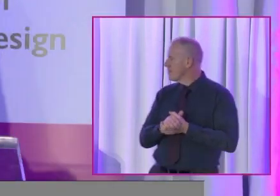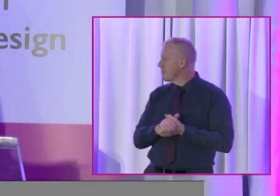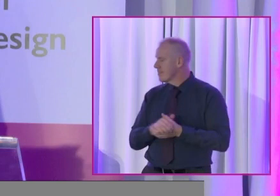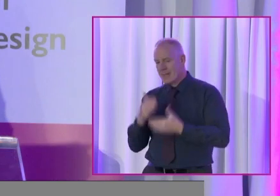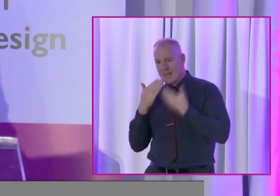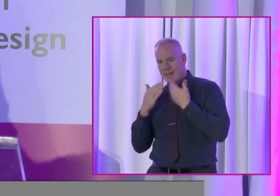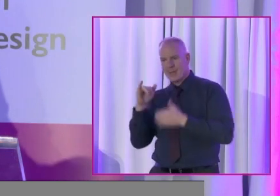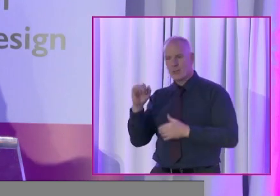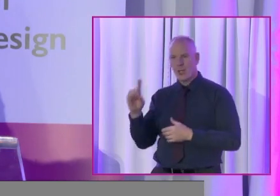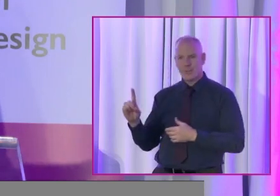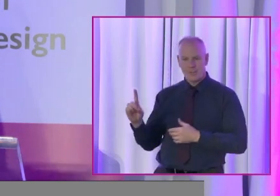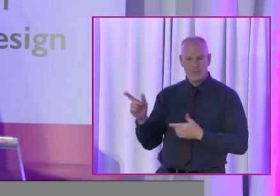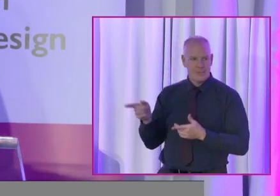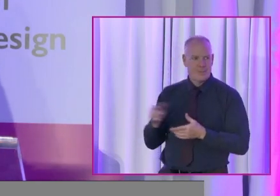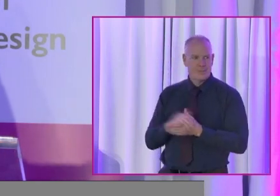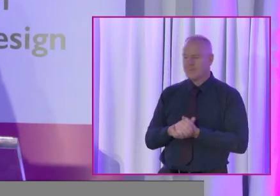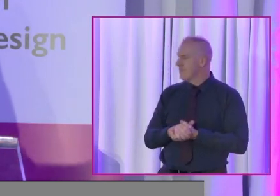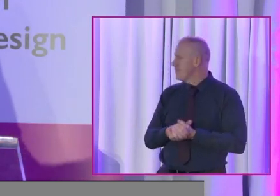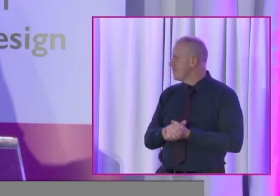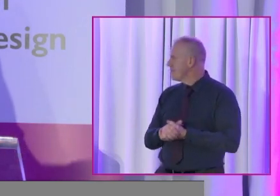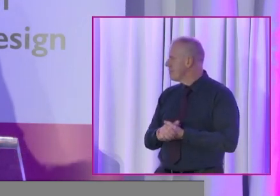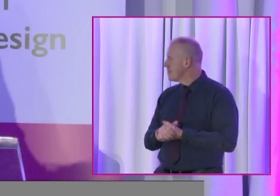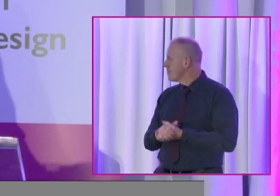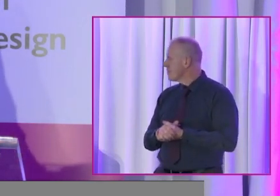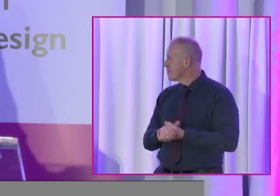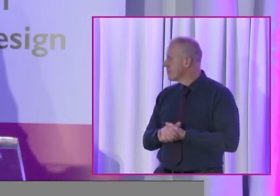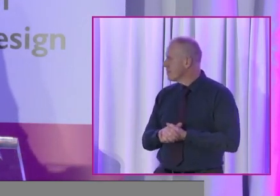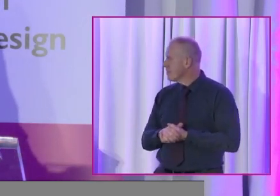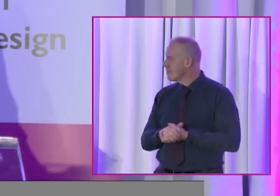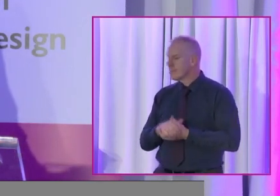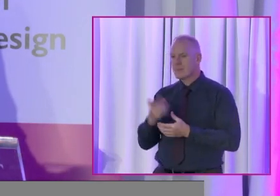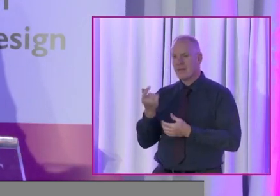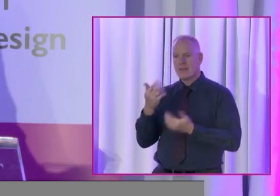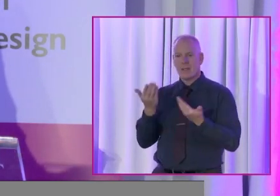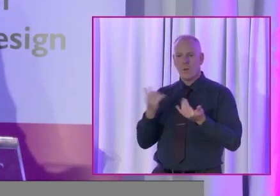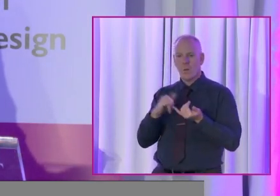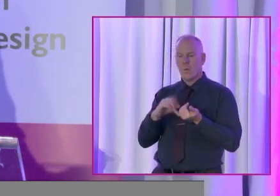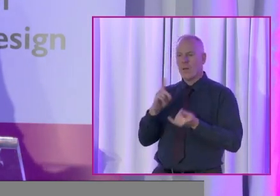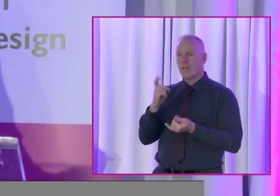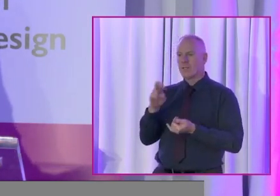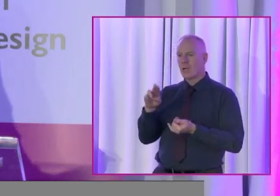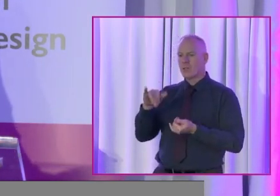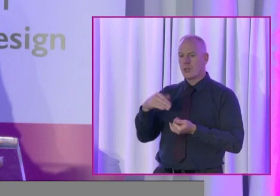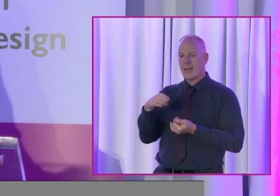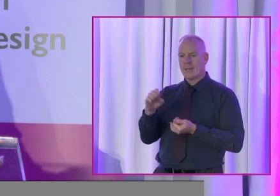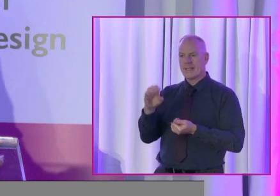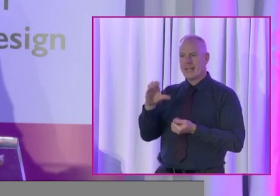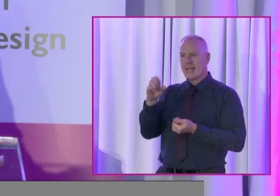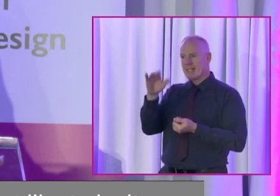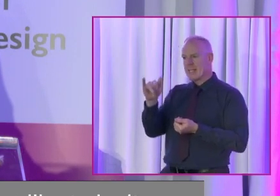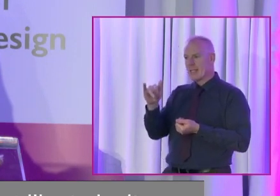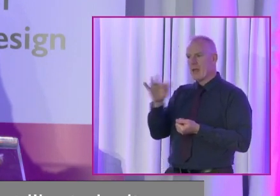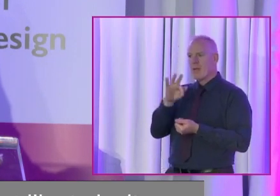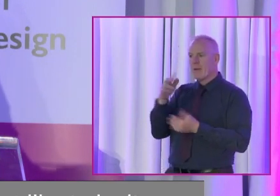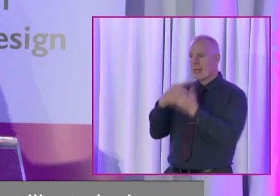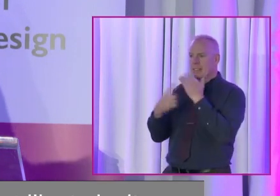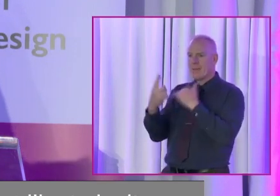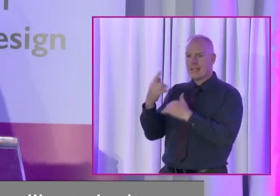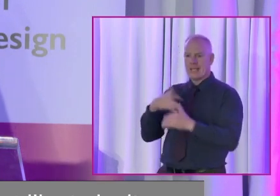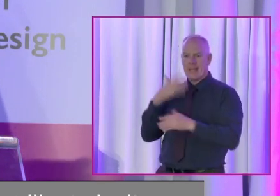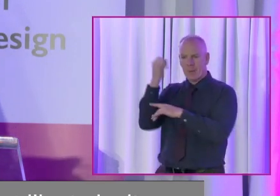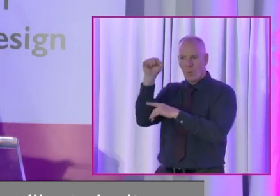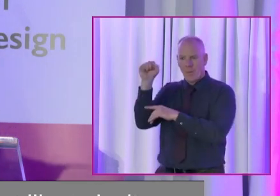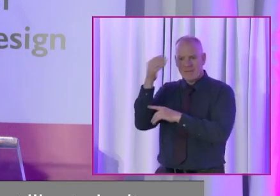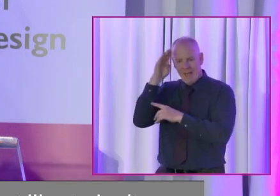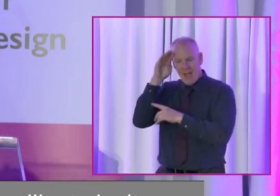Thanks very much John. So I would just like to invite now Dr James Casey from Independent Living Movement of Ireland